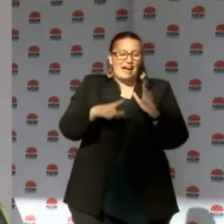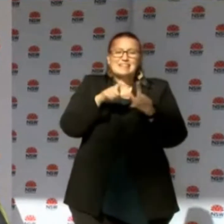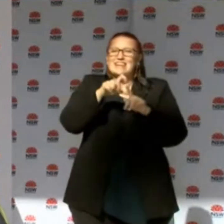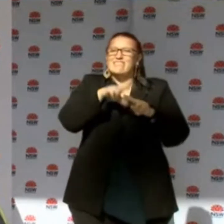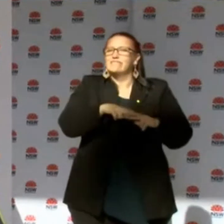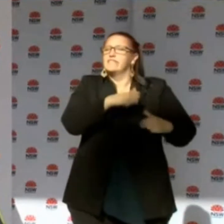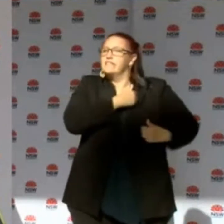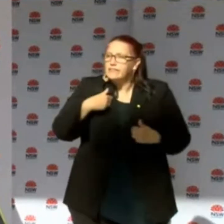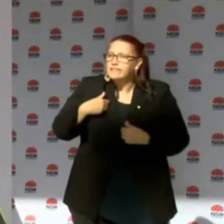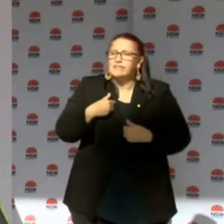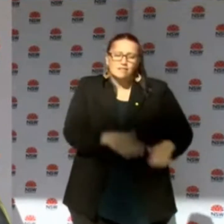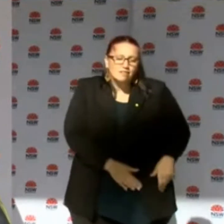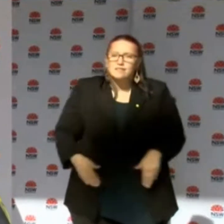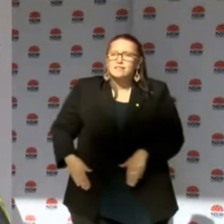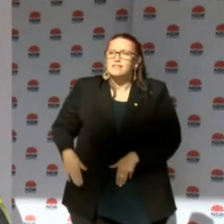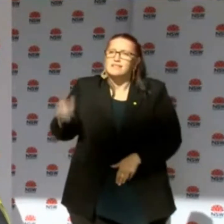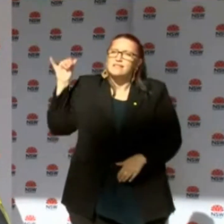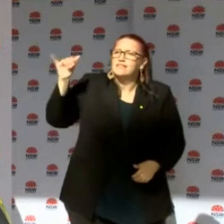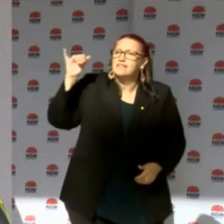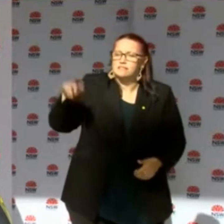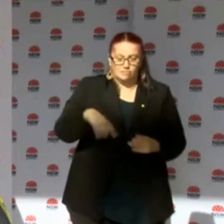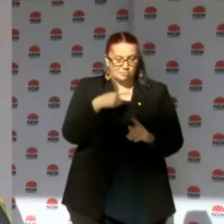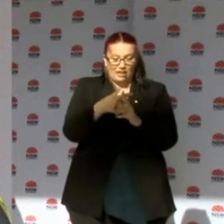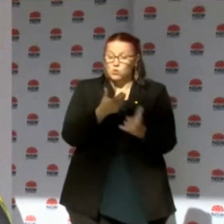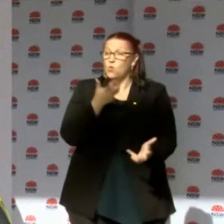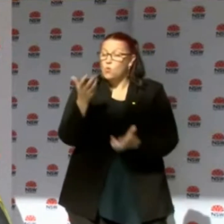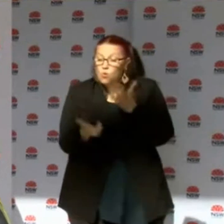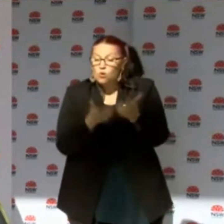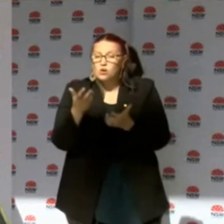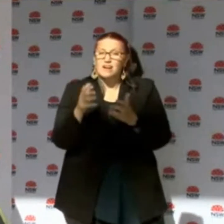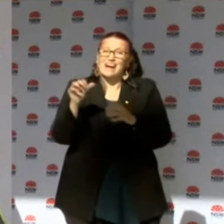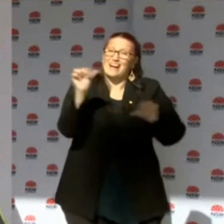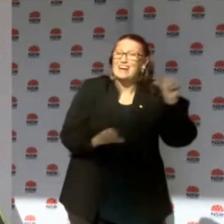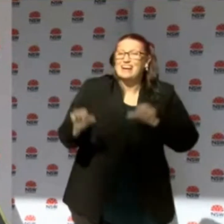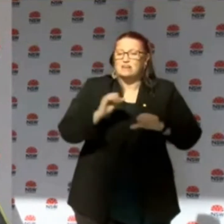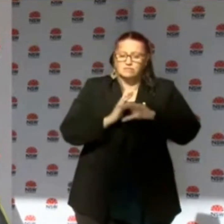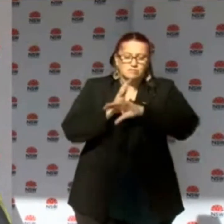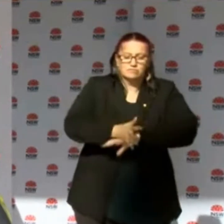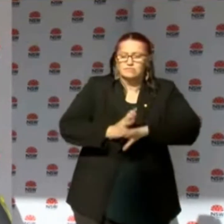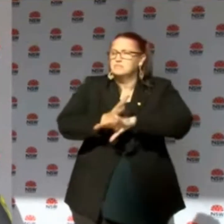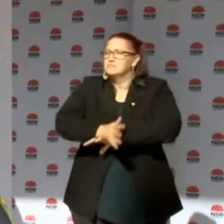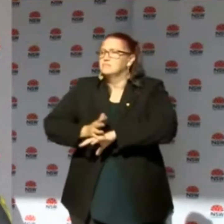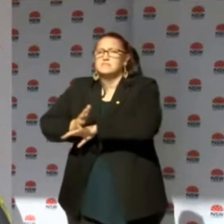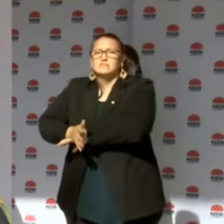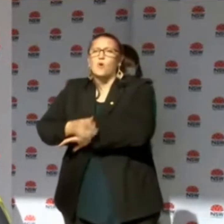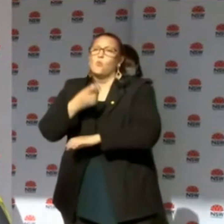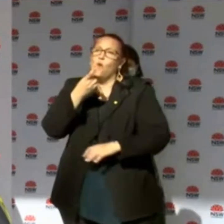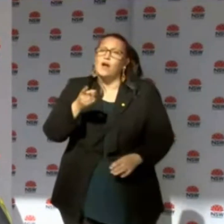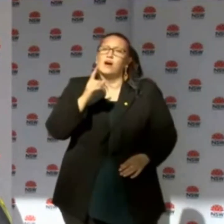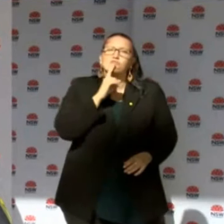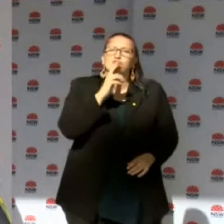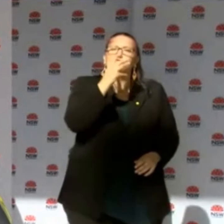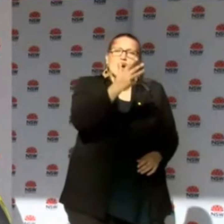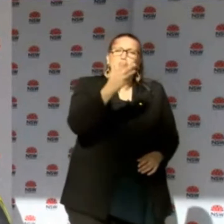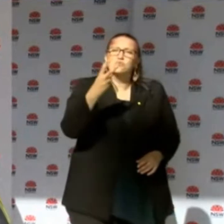put into that cooks, cleaners, the effort that health have put in, over 192,000 people have completed